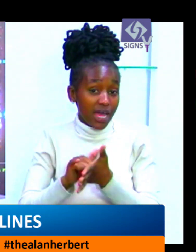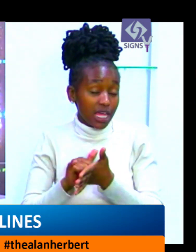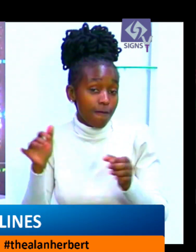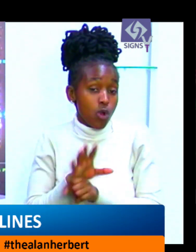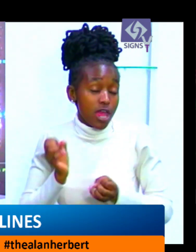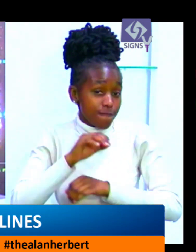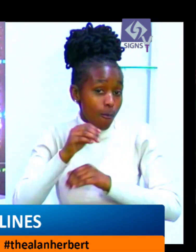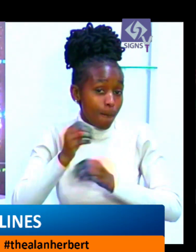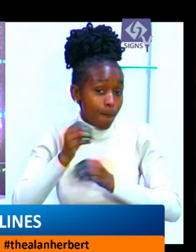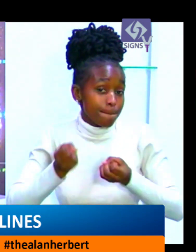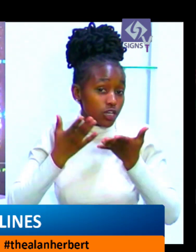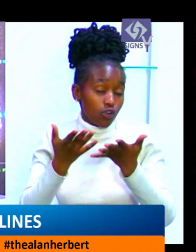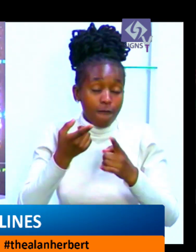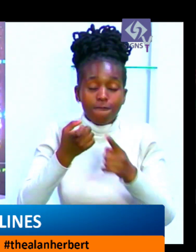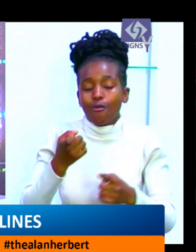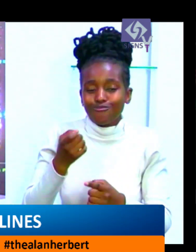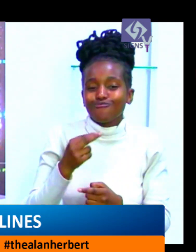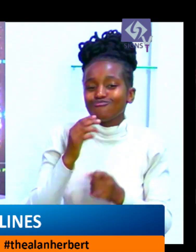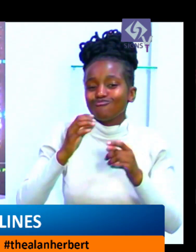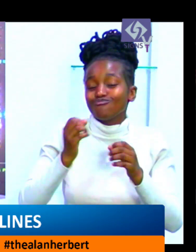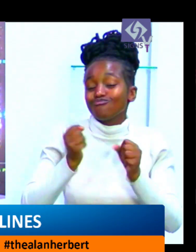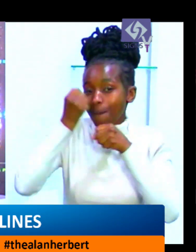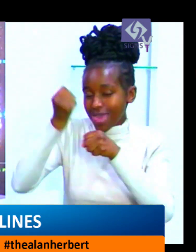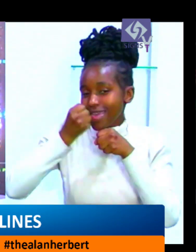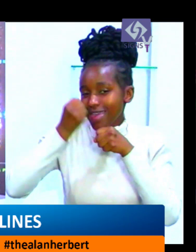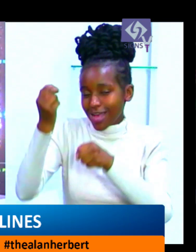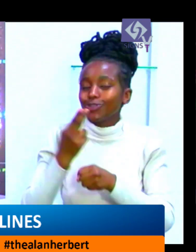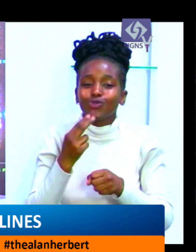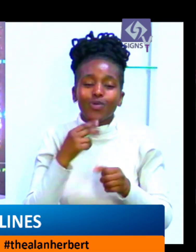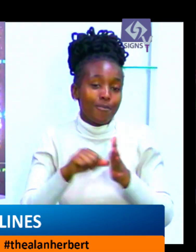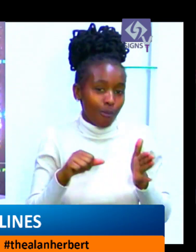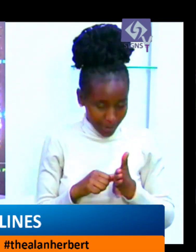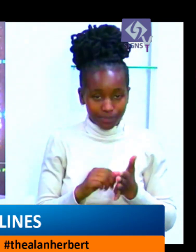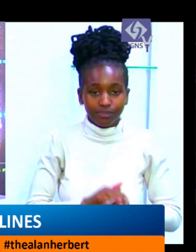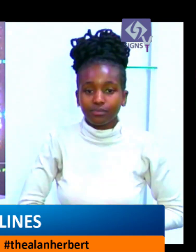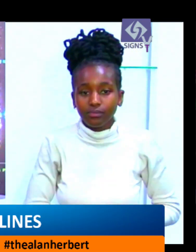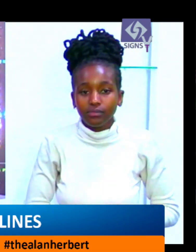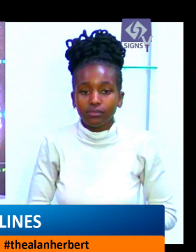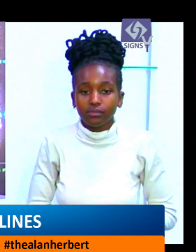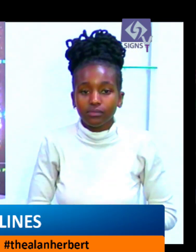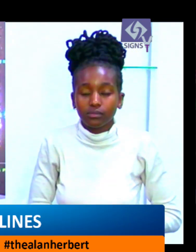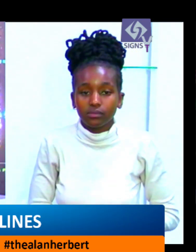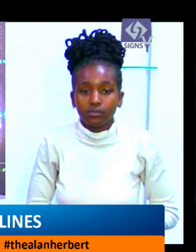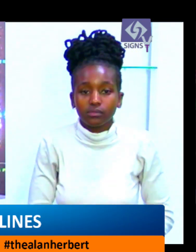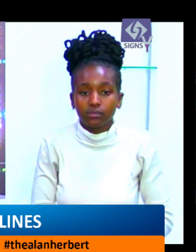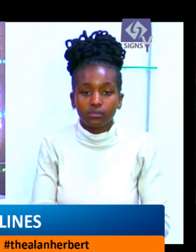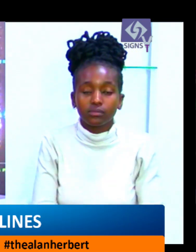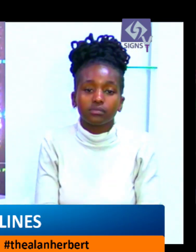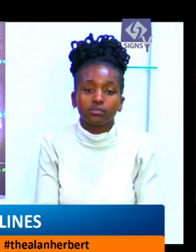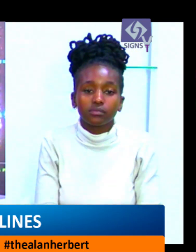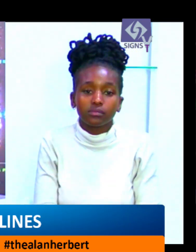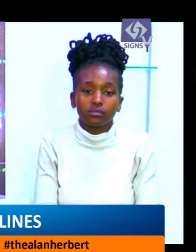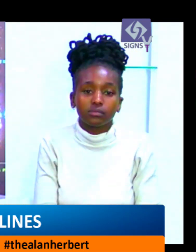troubled mill by writing off debts and acquiring new machines. This won't be the first time the government and different